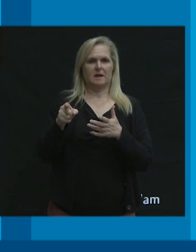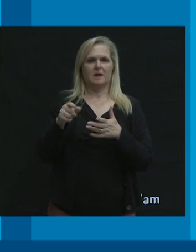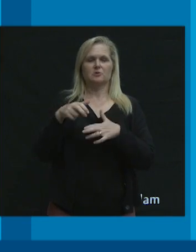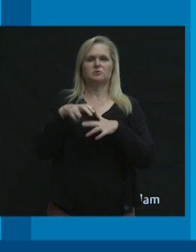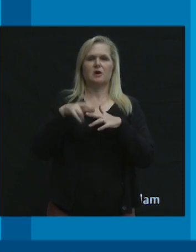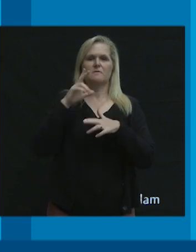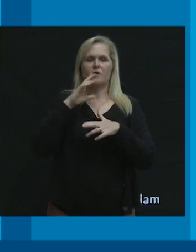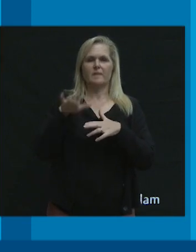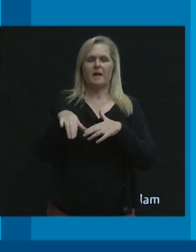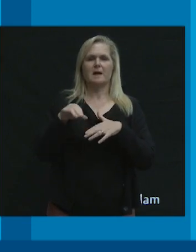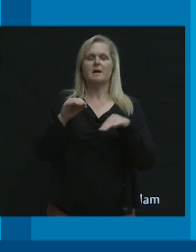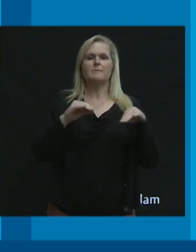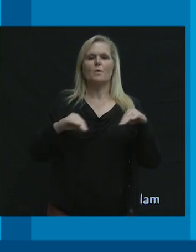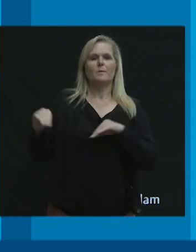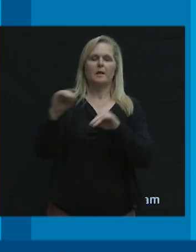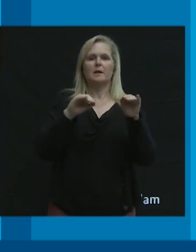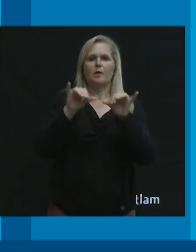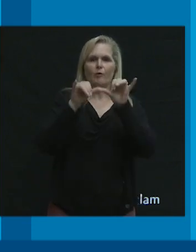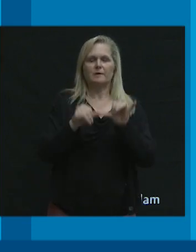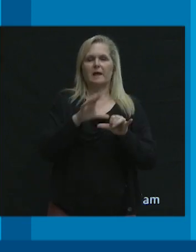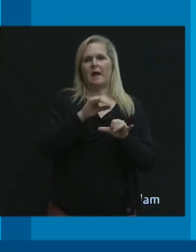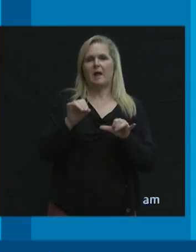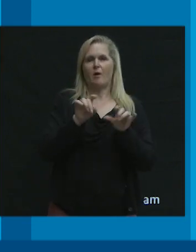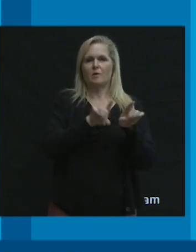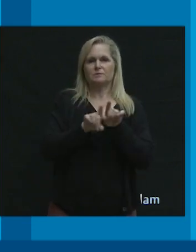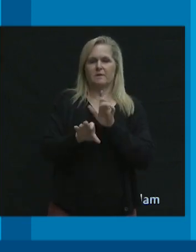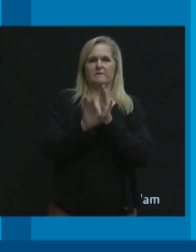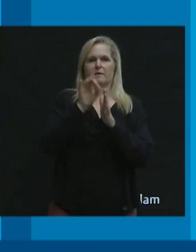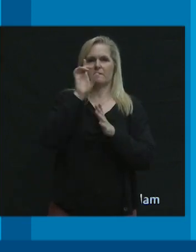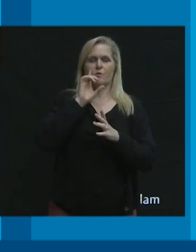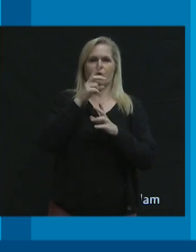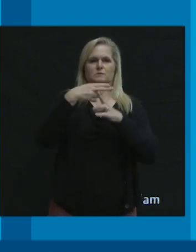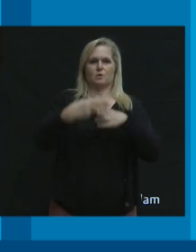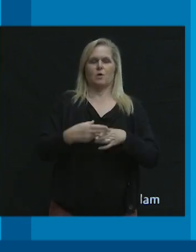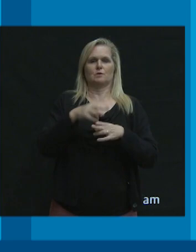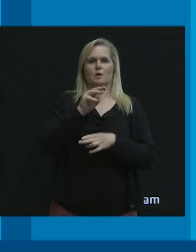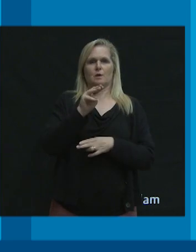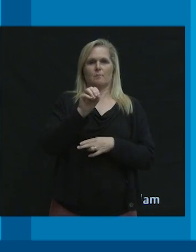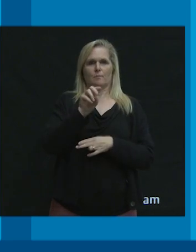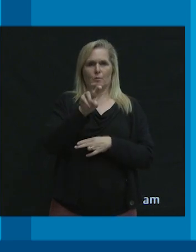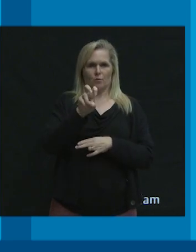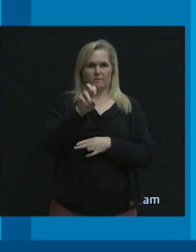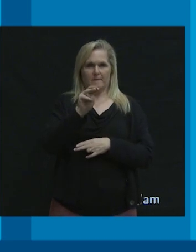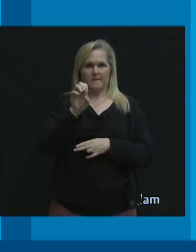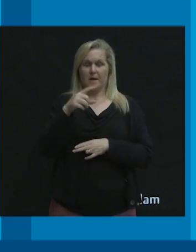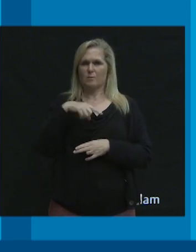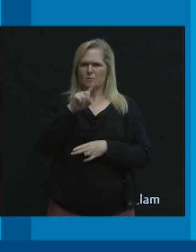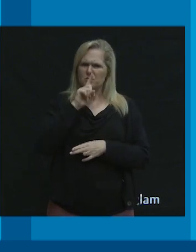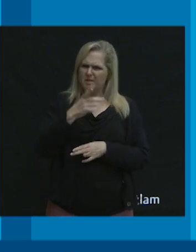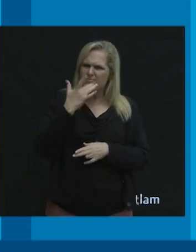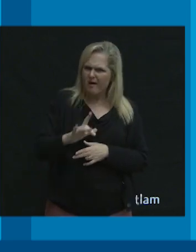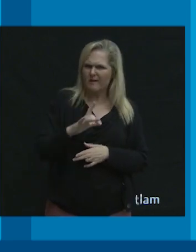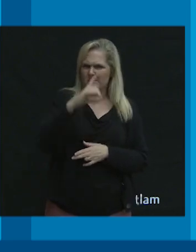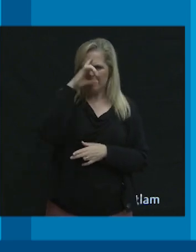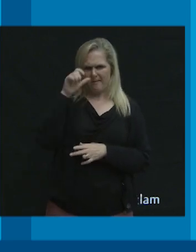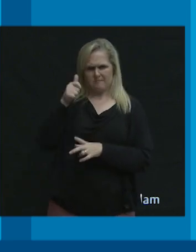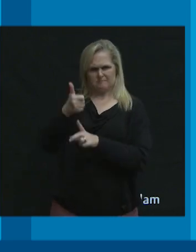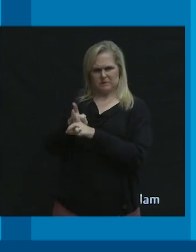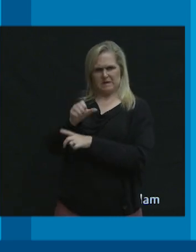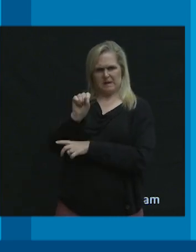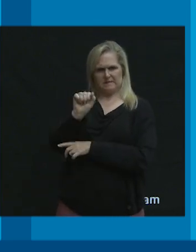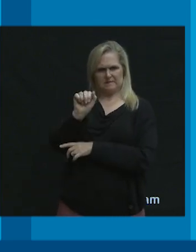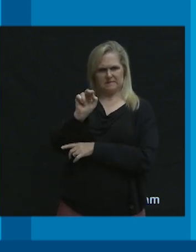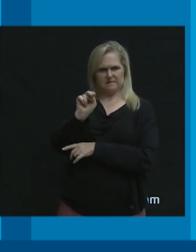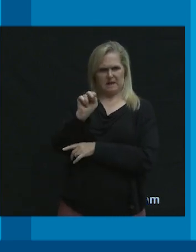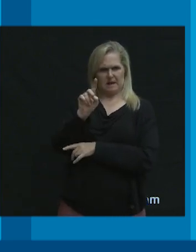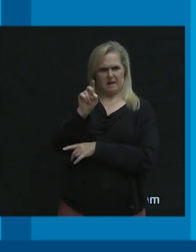architect and founder of MoveMe. And we're really fortunate. Cassandra is